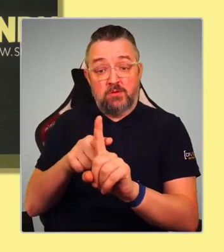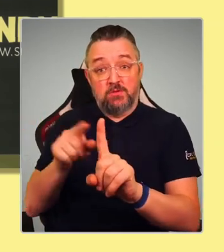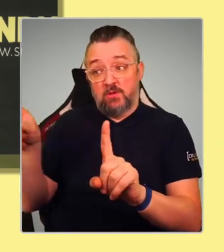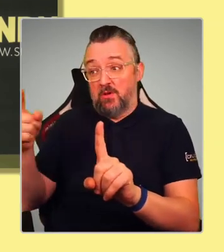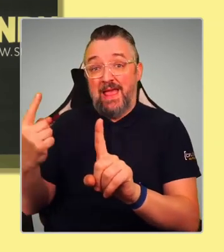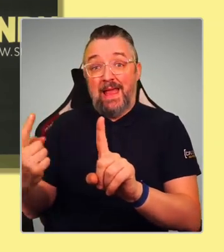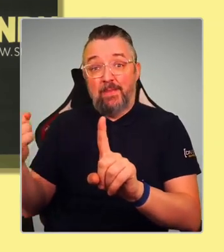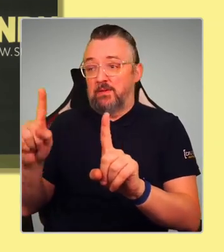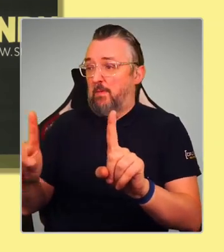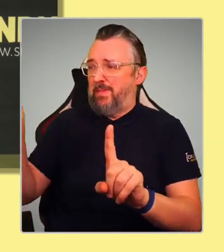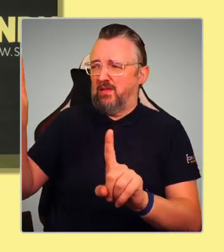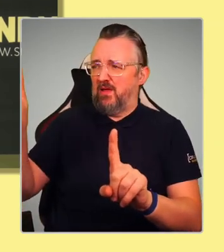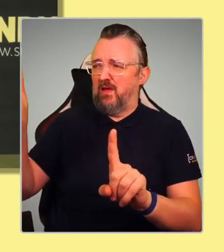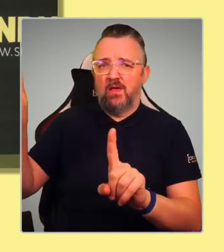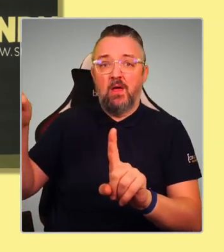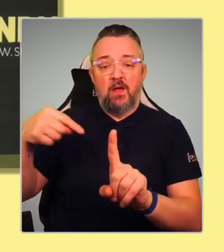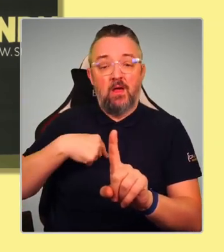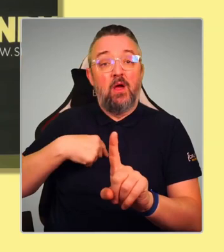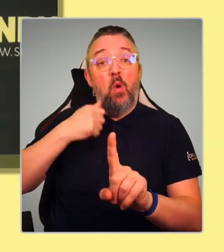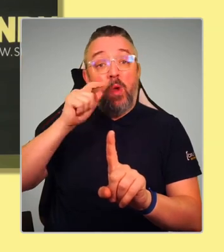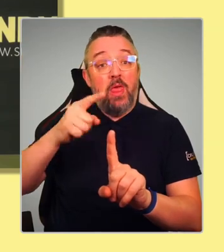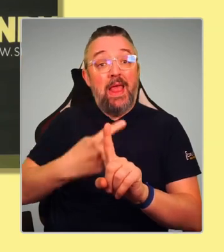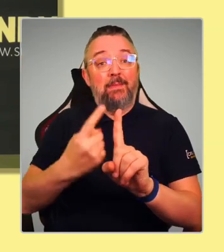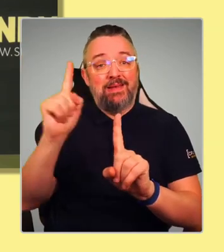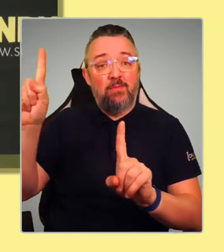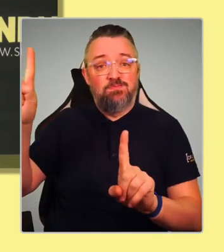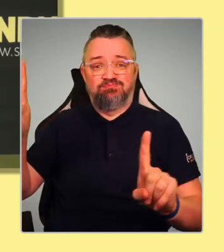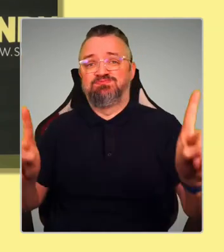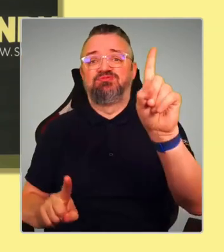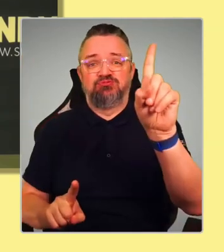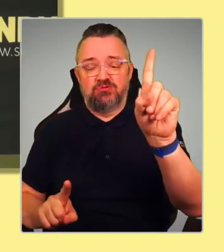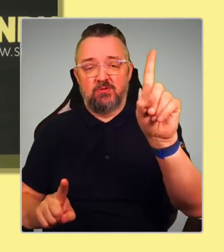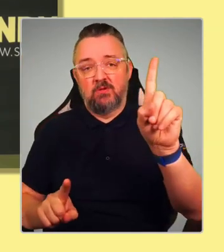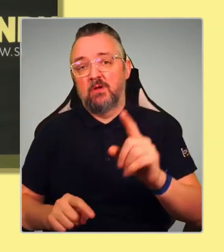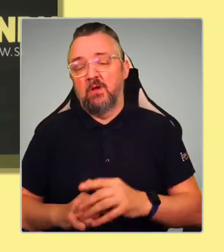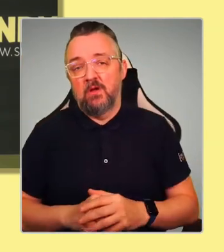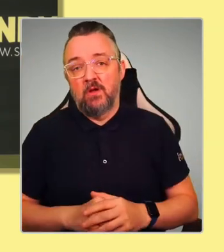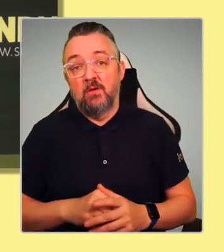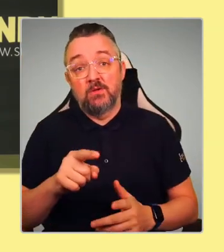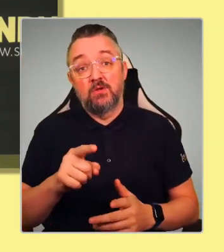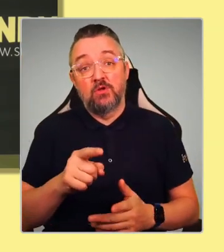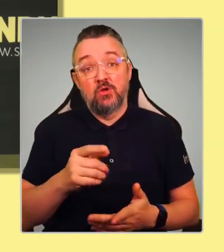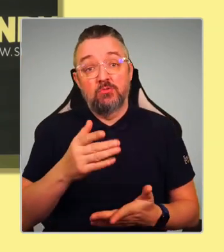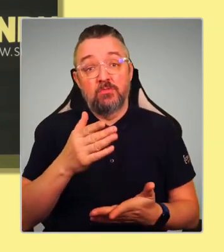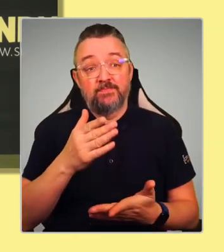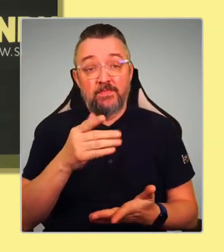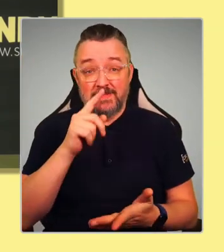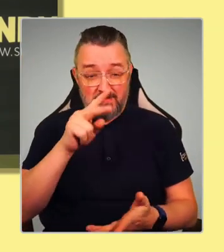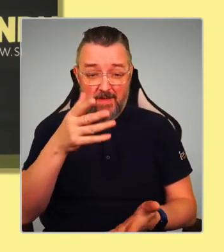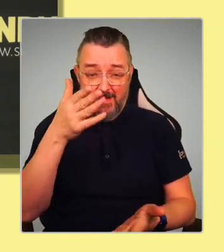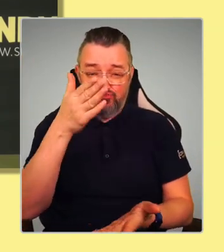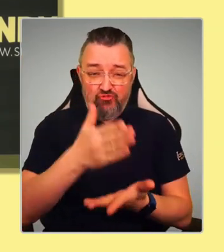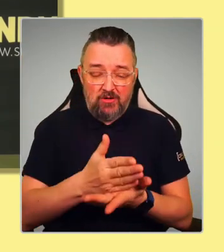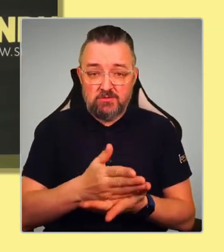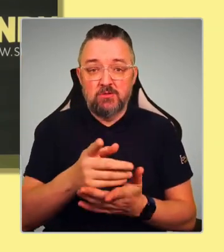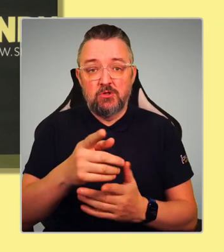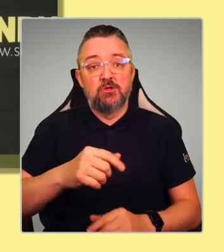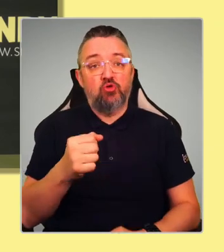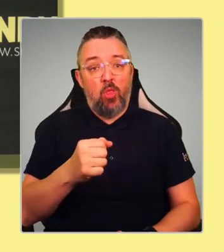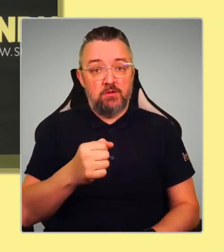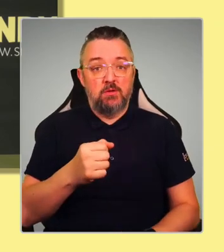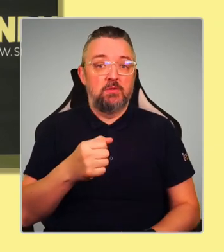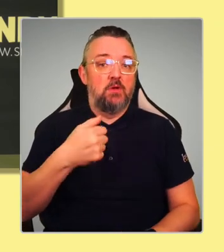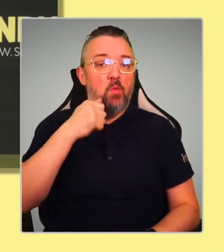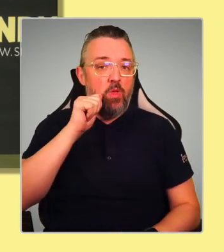So to my mind, the facts, the truth, prove that Scotland would be a success as an